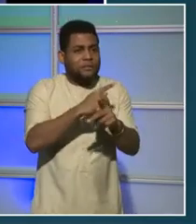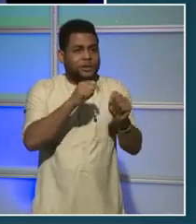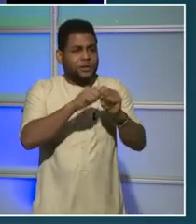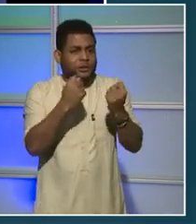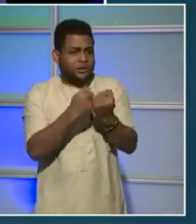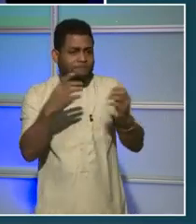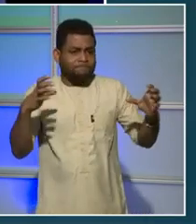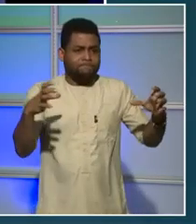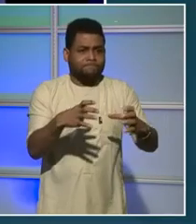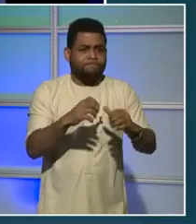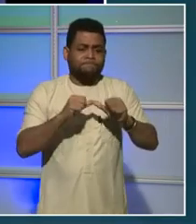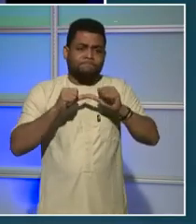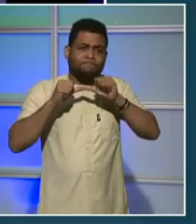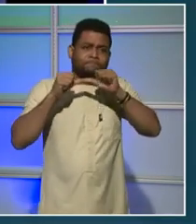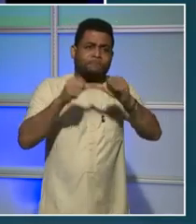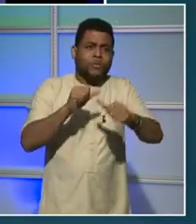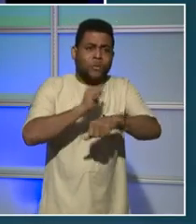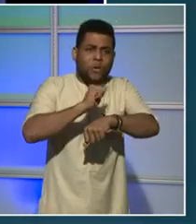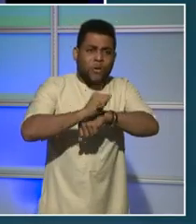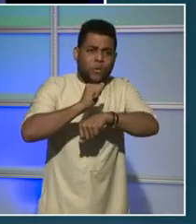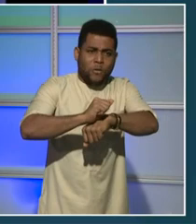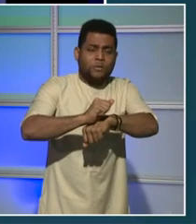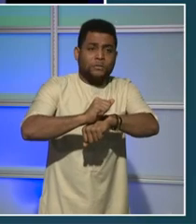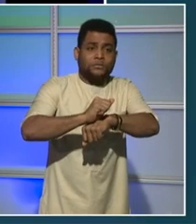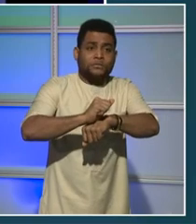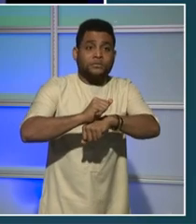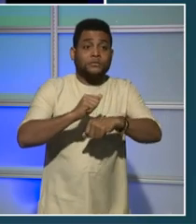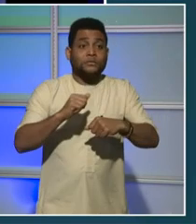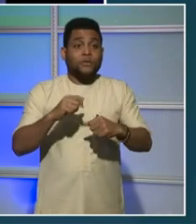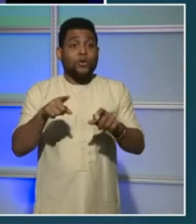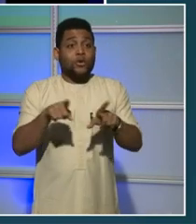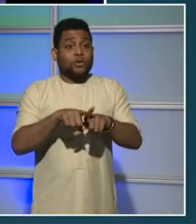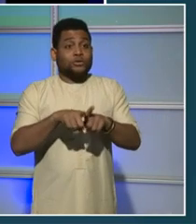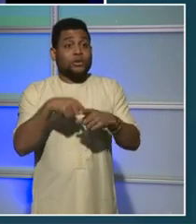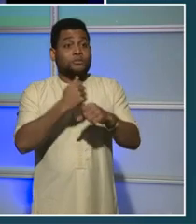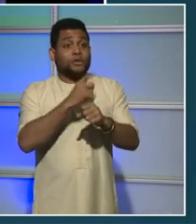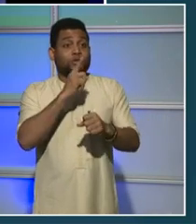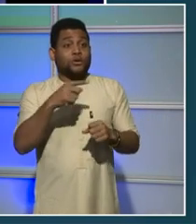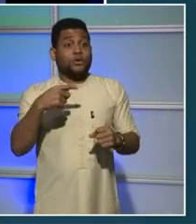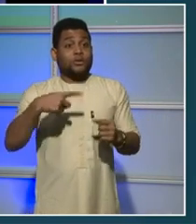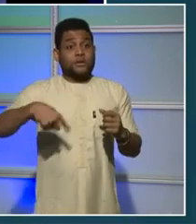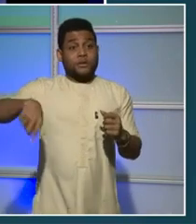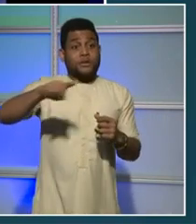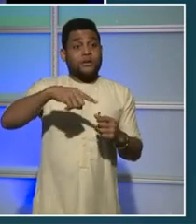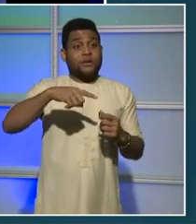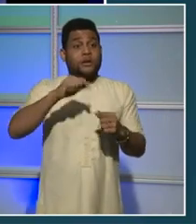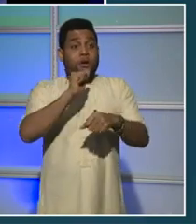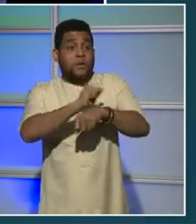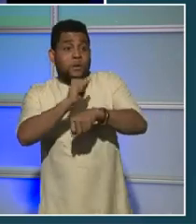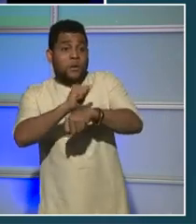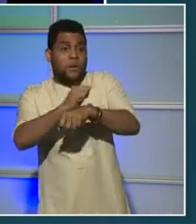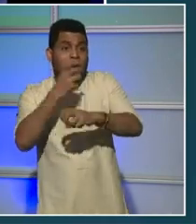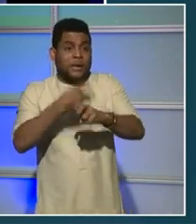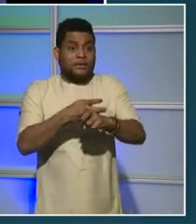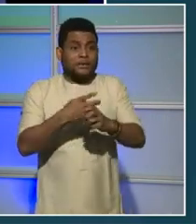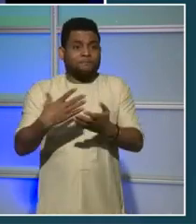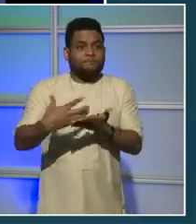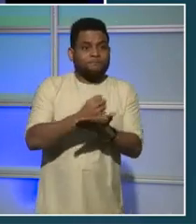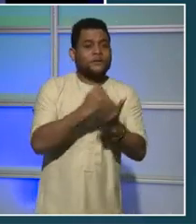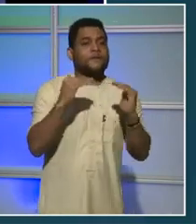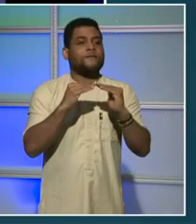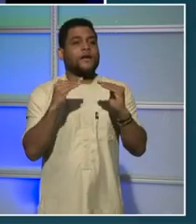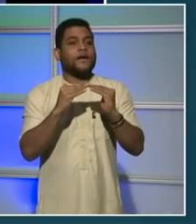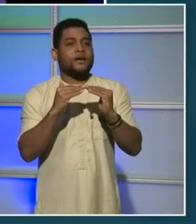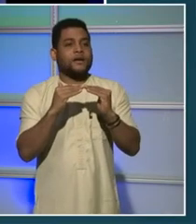us and make sure that they're getting the compensation that they deserve. You heard